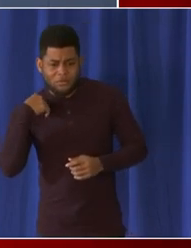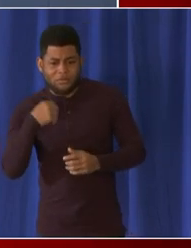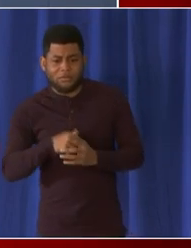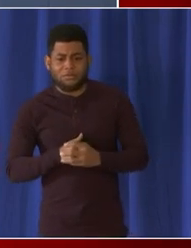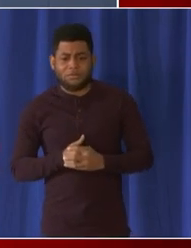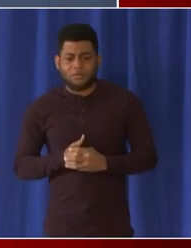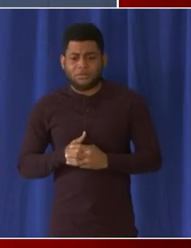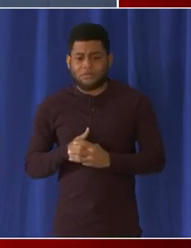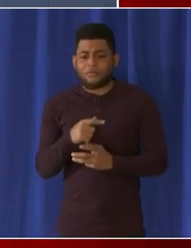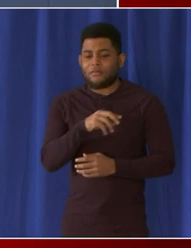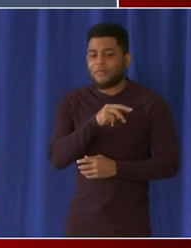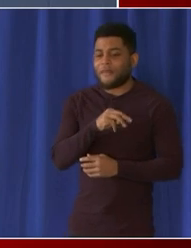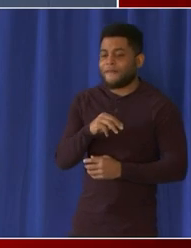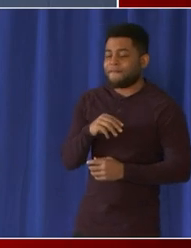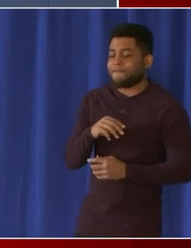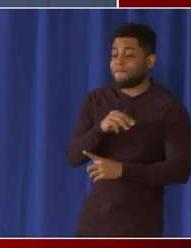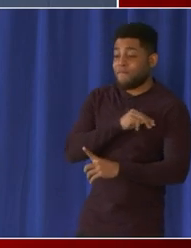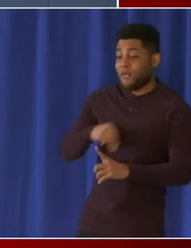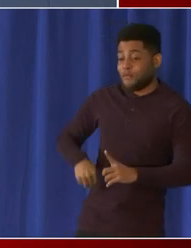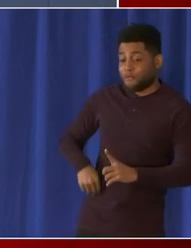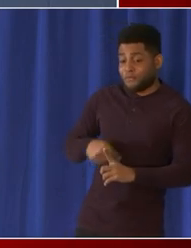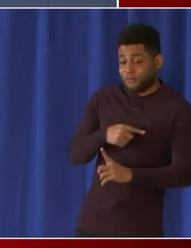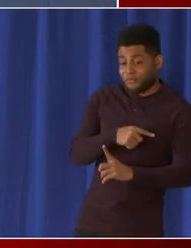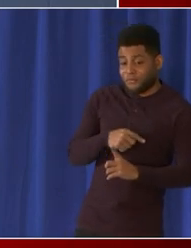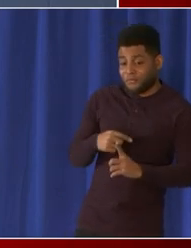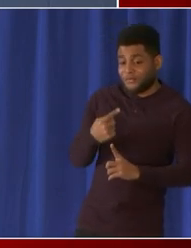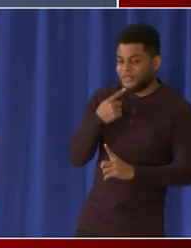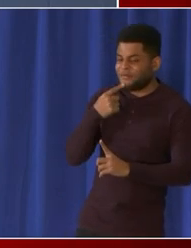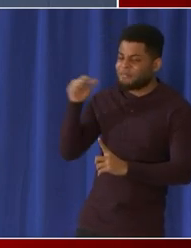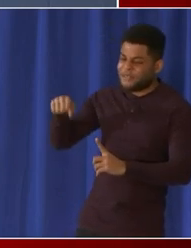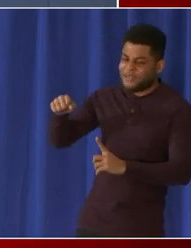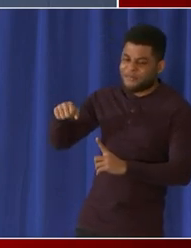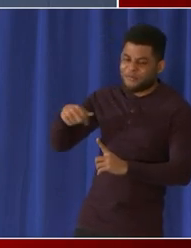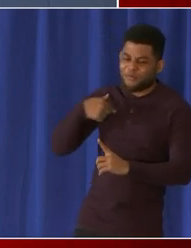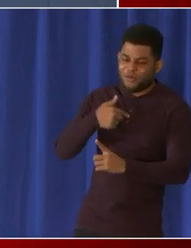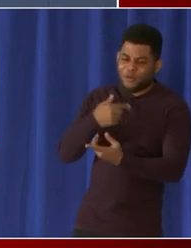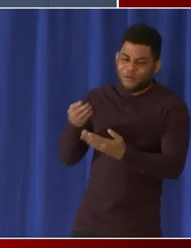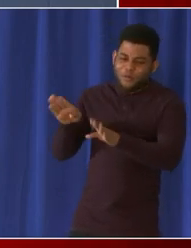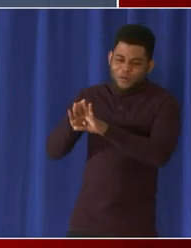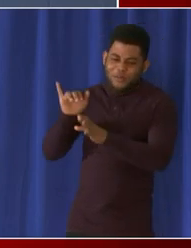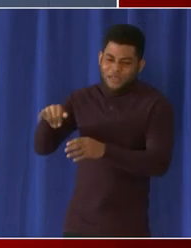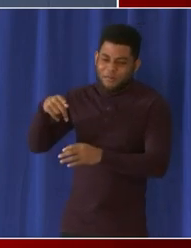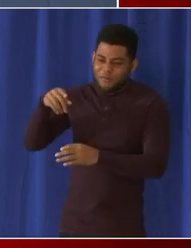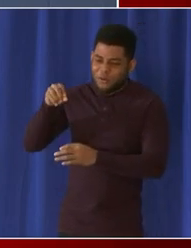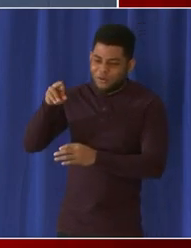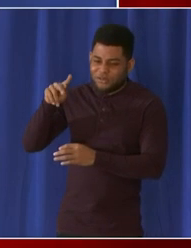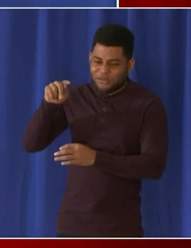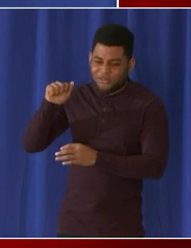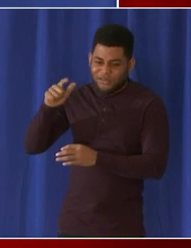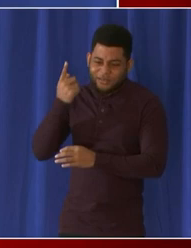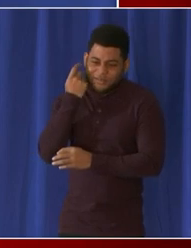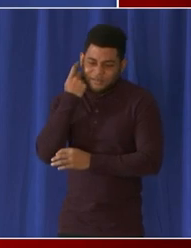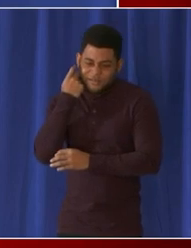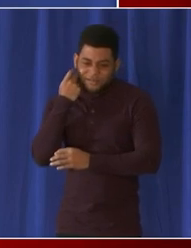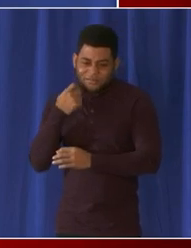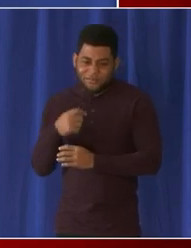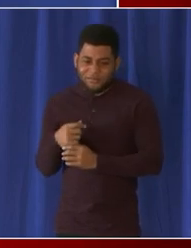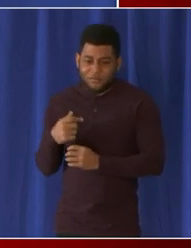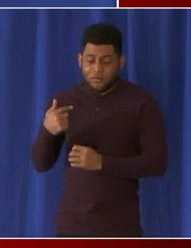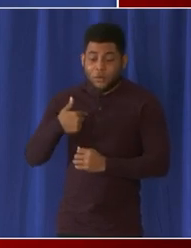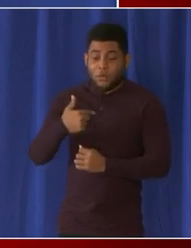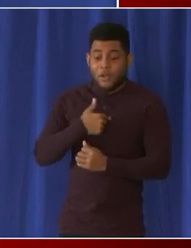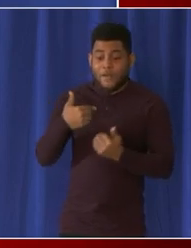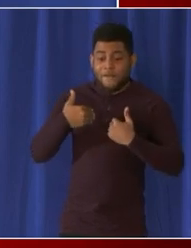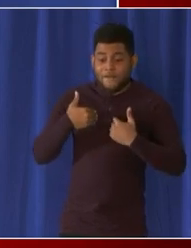november we had more applications than we had funding for so this 17 million dollar allotment